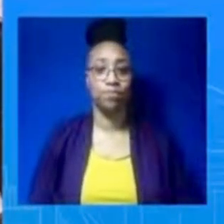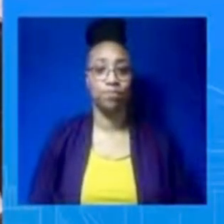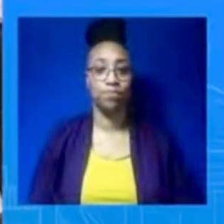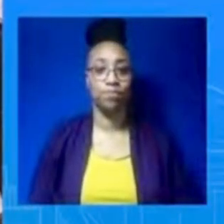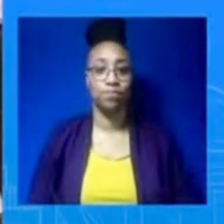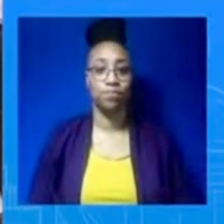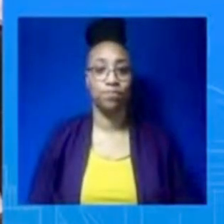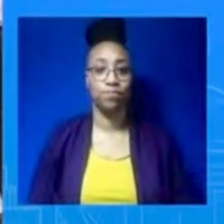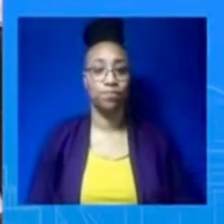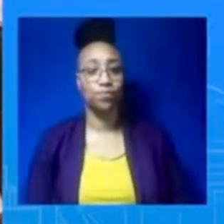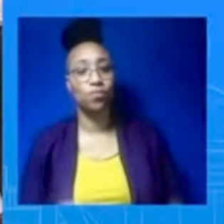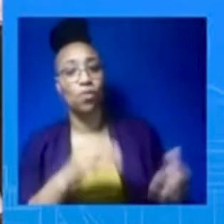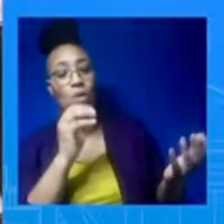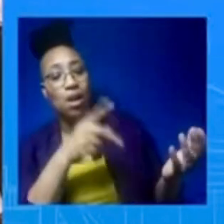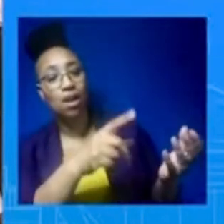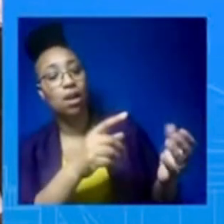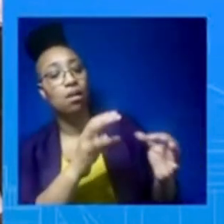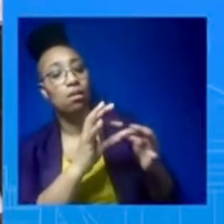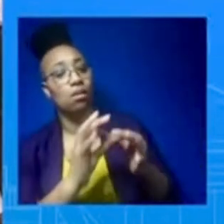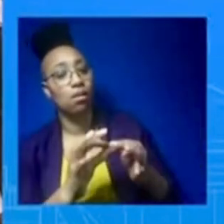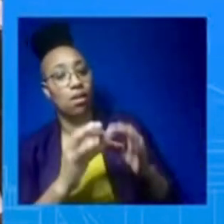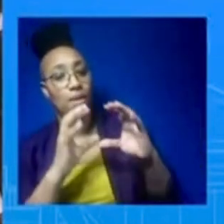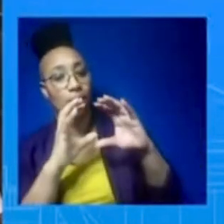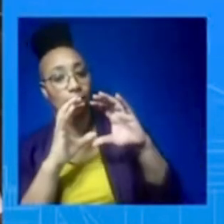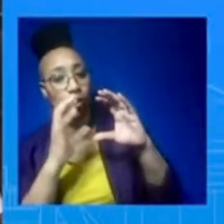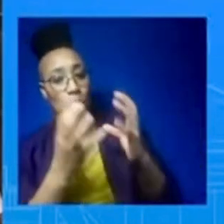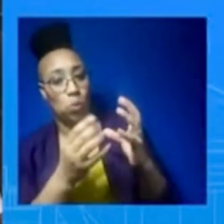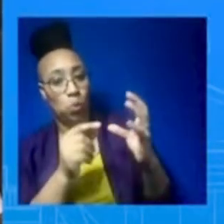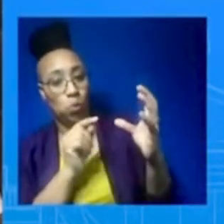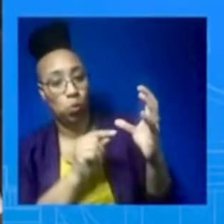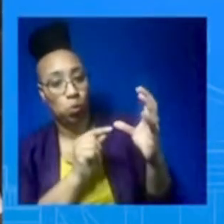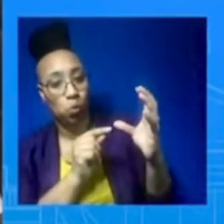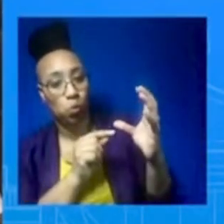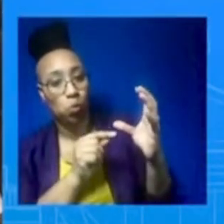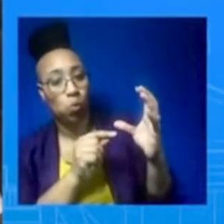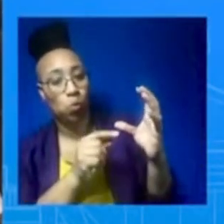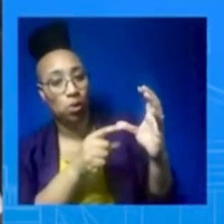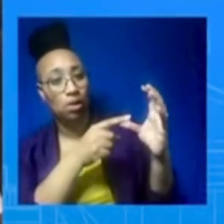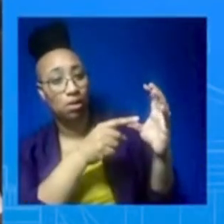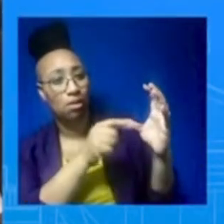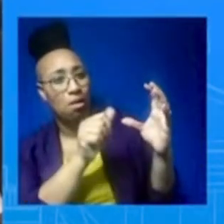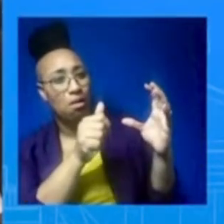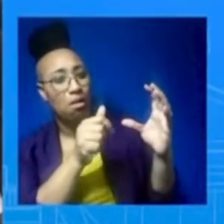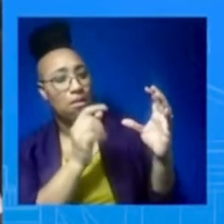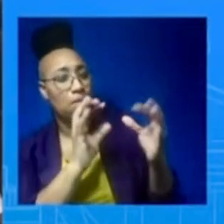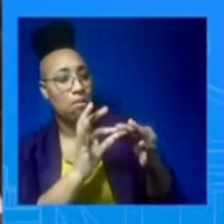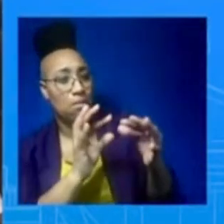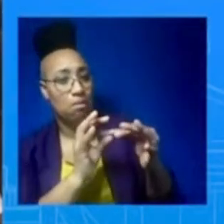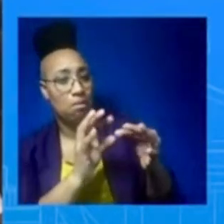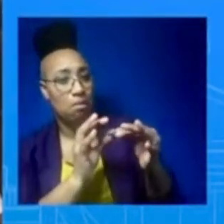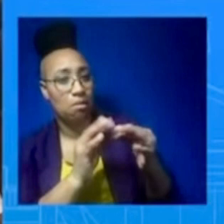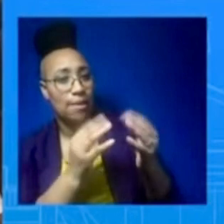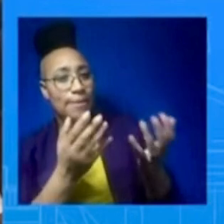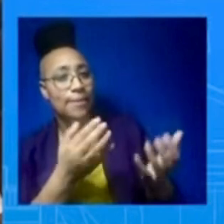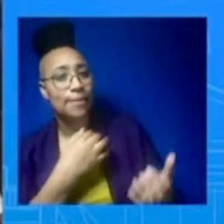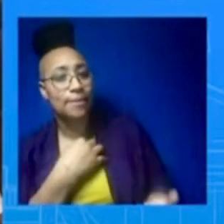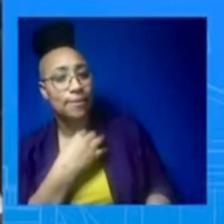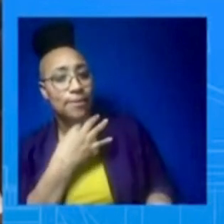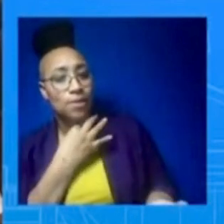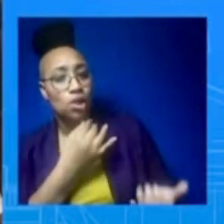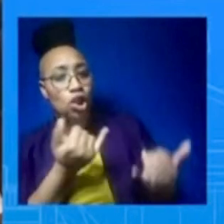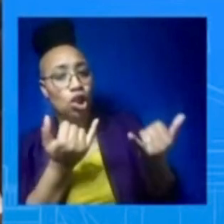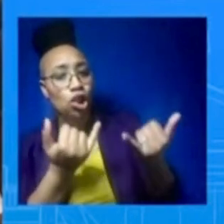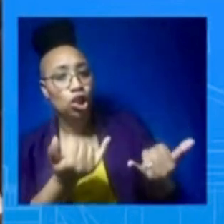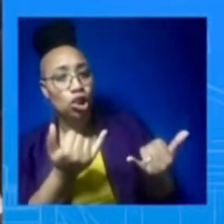question, does this review or the effort to come up with this guidance and the intelligence regarding